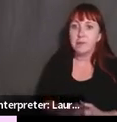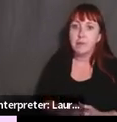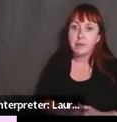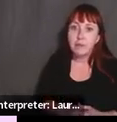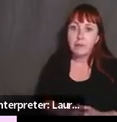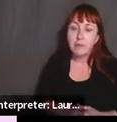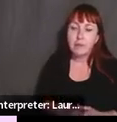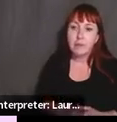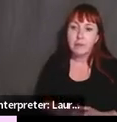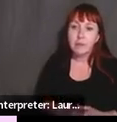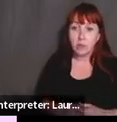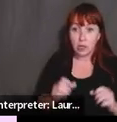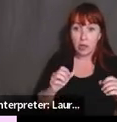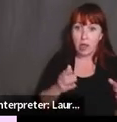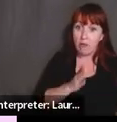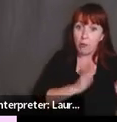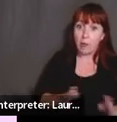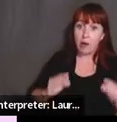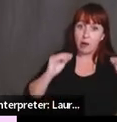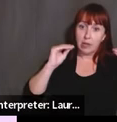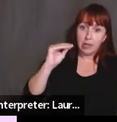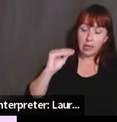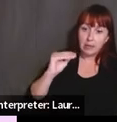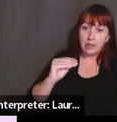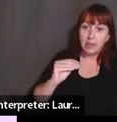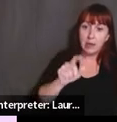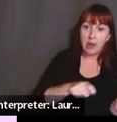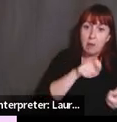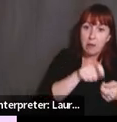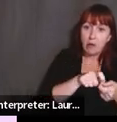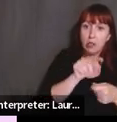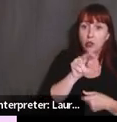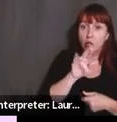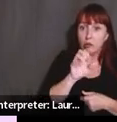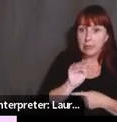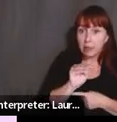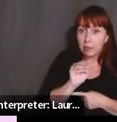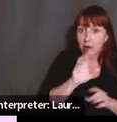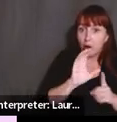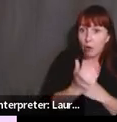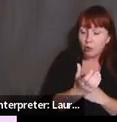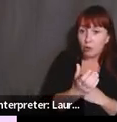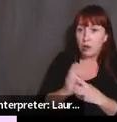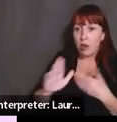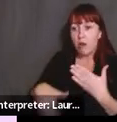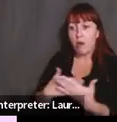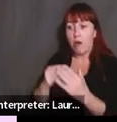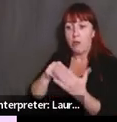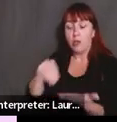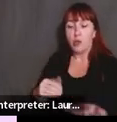excellent lesson about language and culture as tourism culture, and it won't make our students reflect